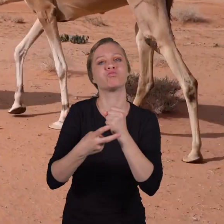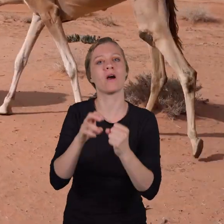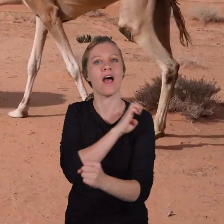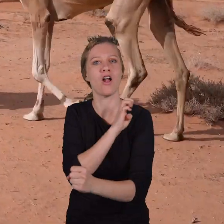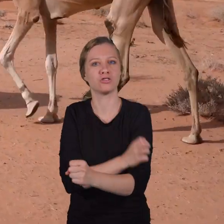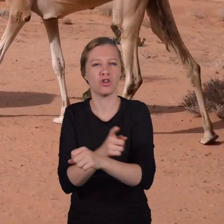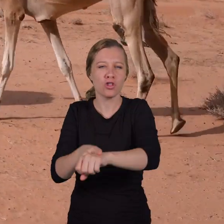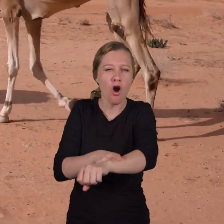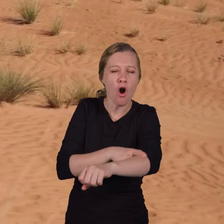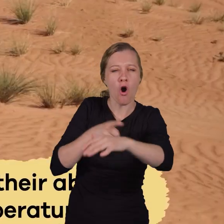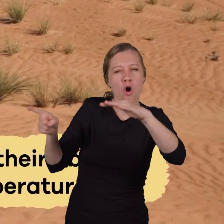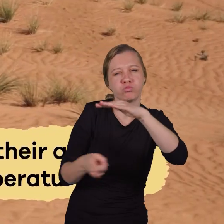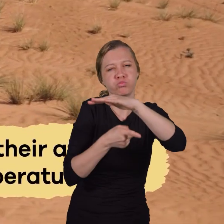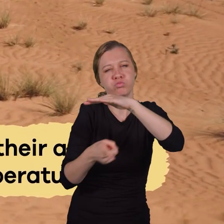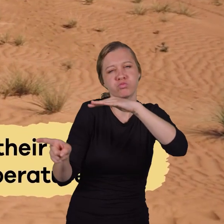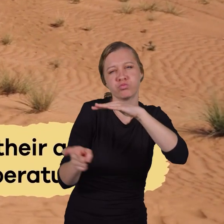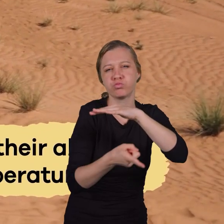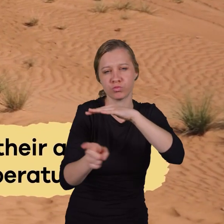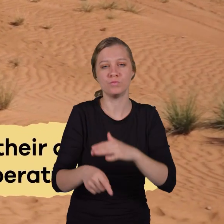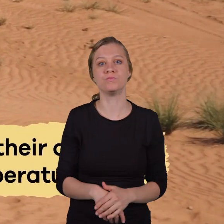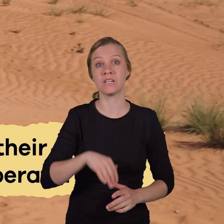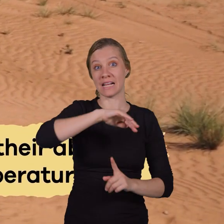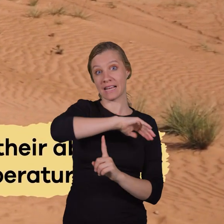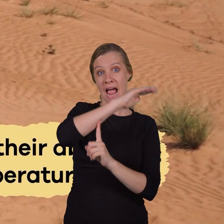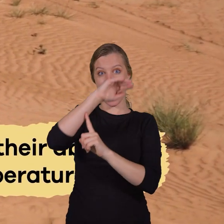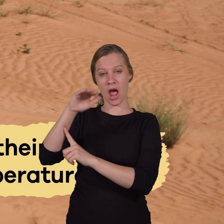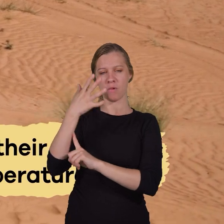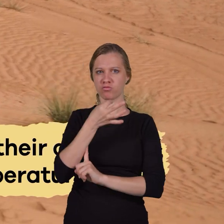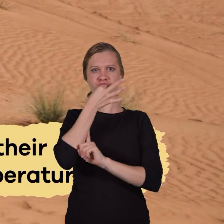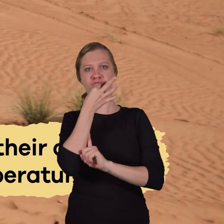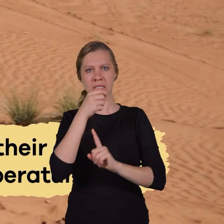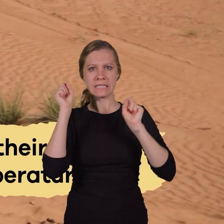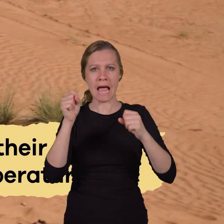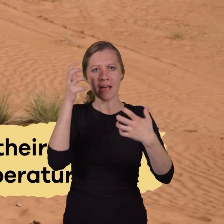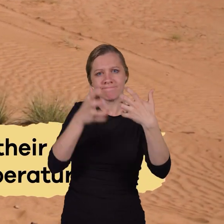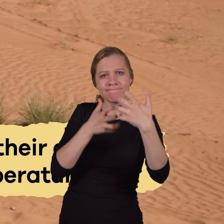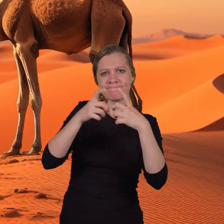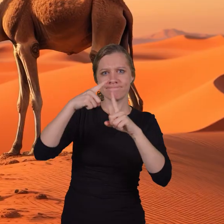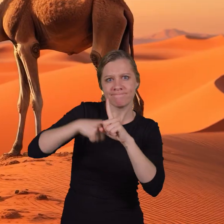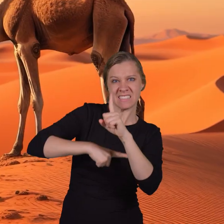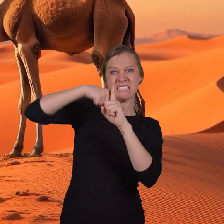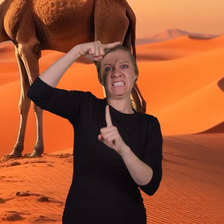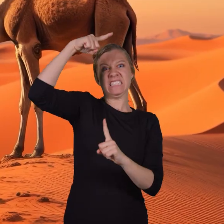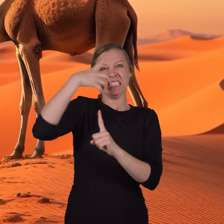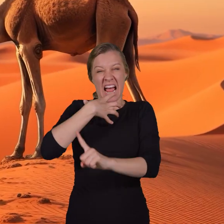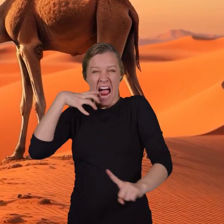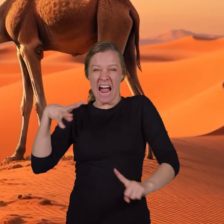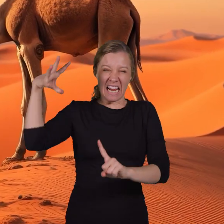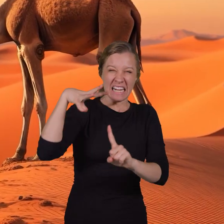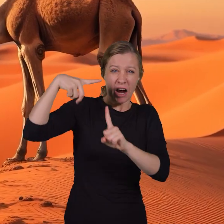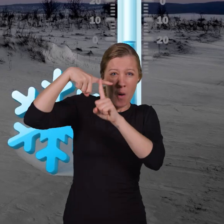during long journeys. Camels are also known for their ability to adapt to extreme temperatures. They can handle both